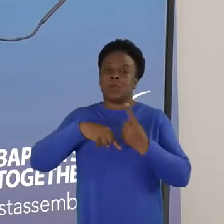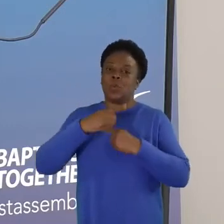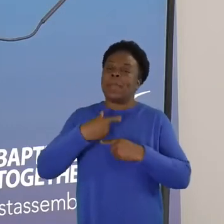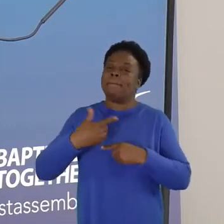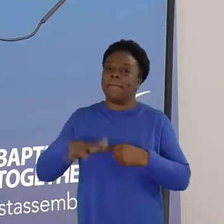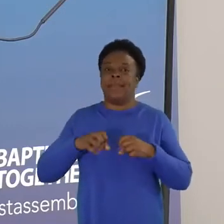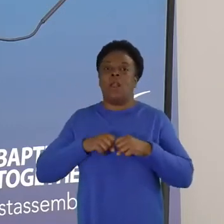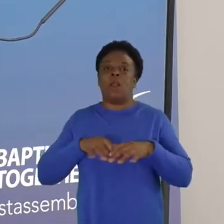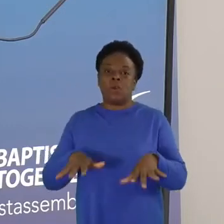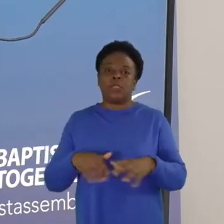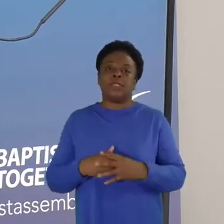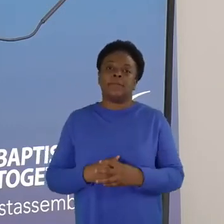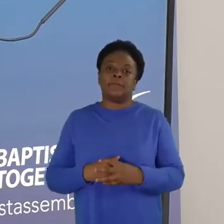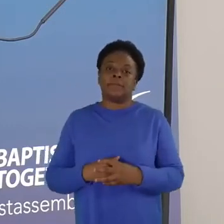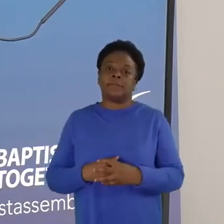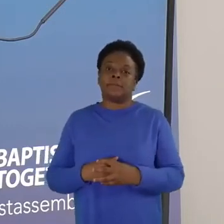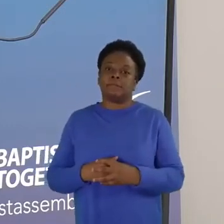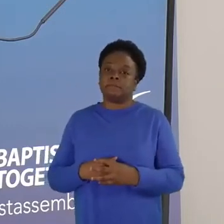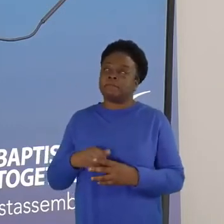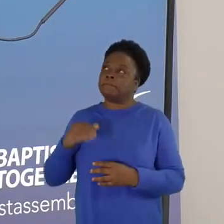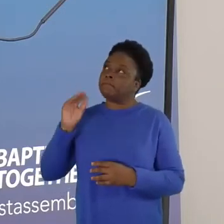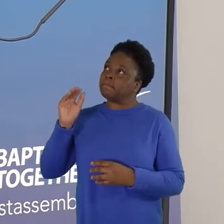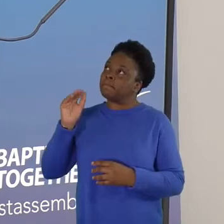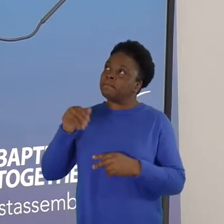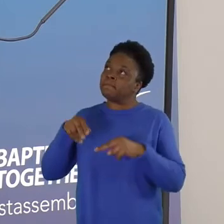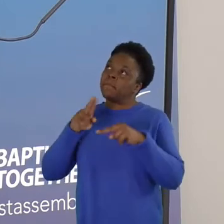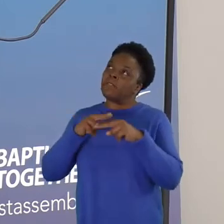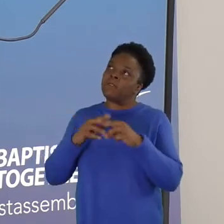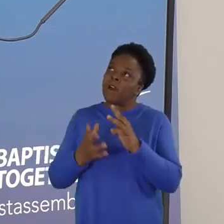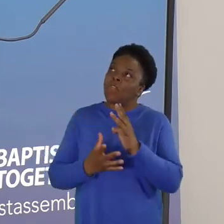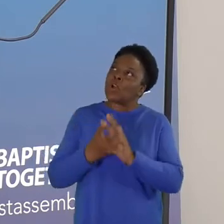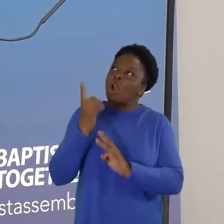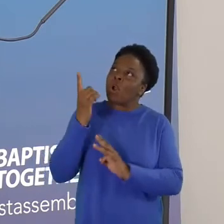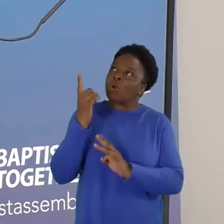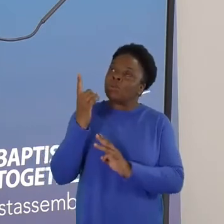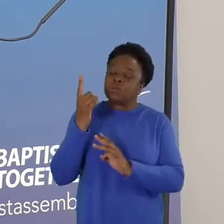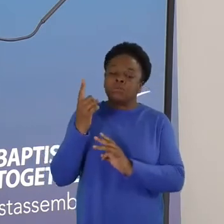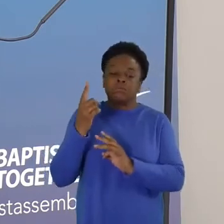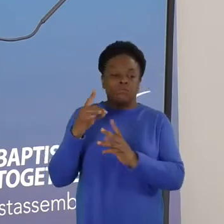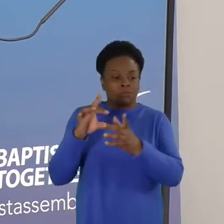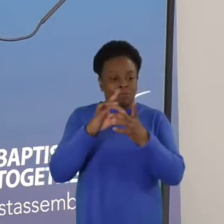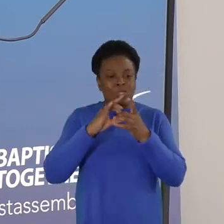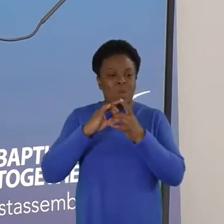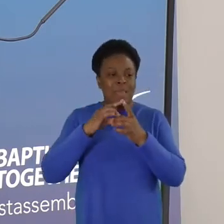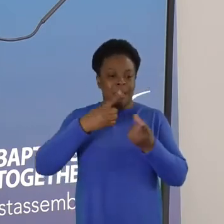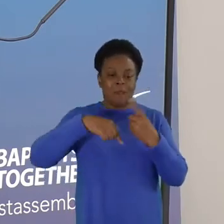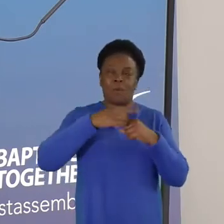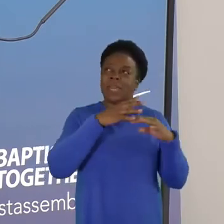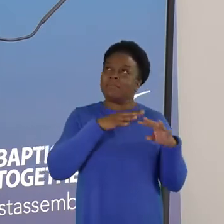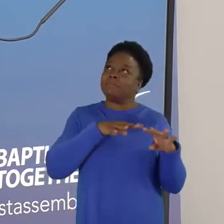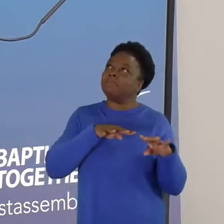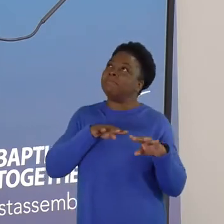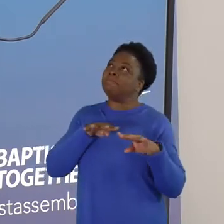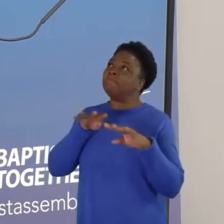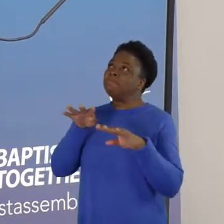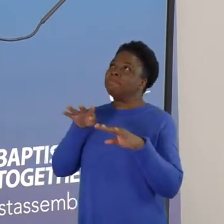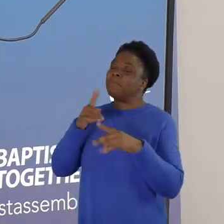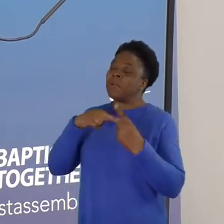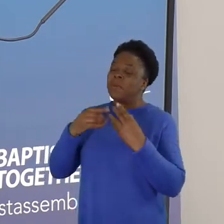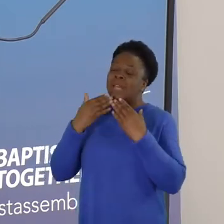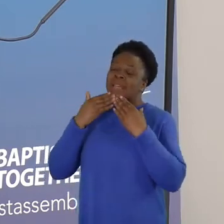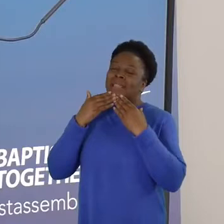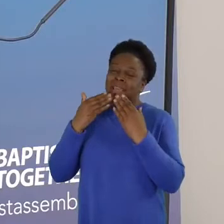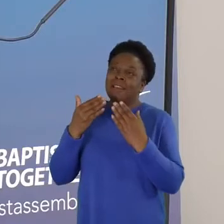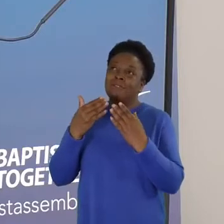Father God, together we approach you, thankful that you care